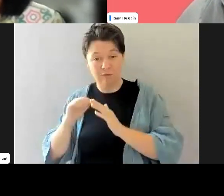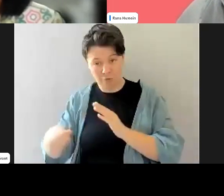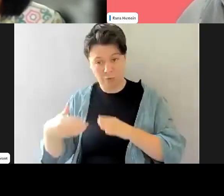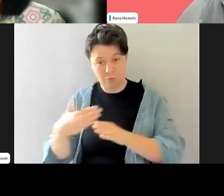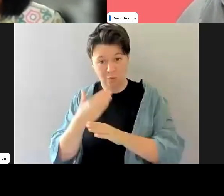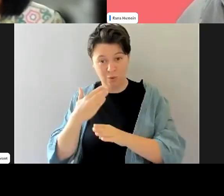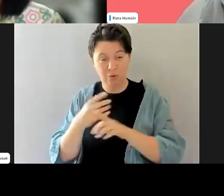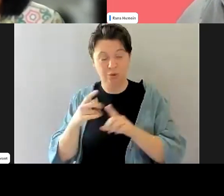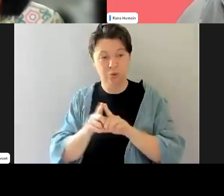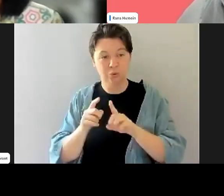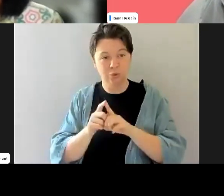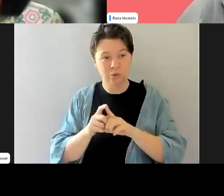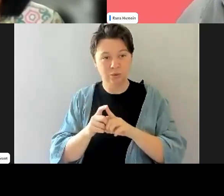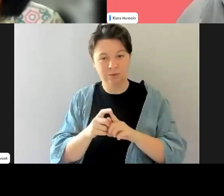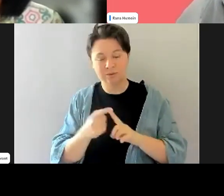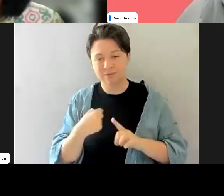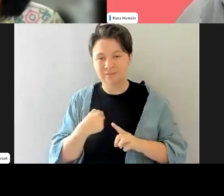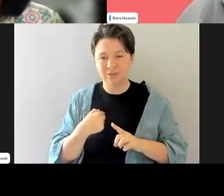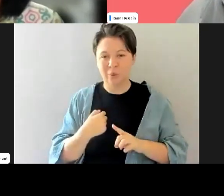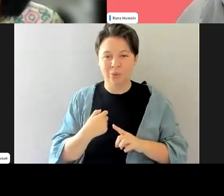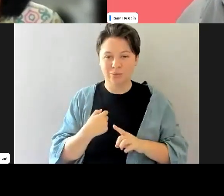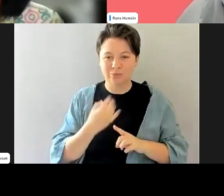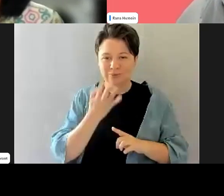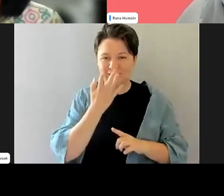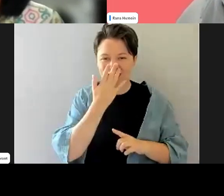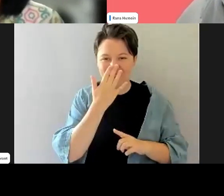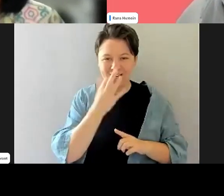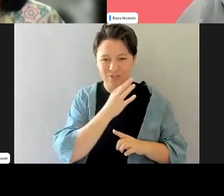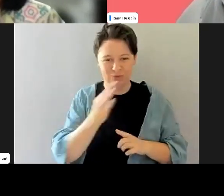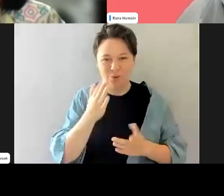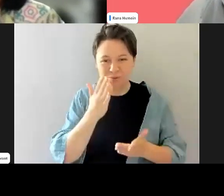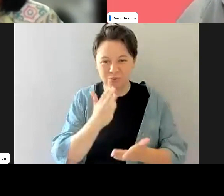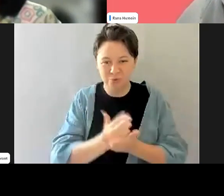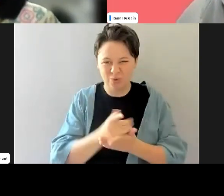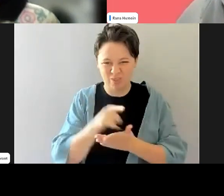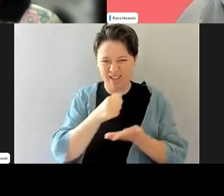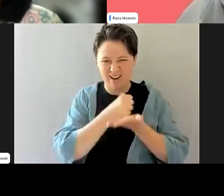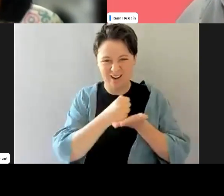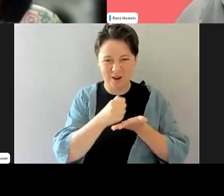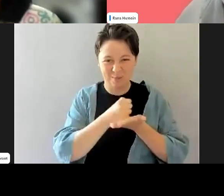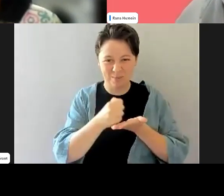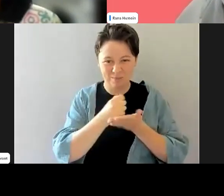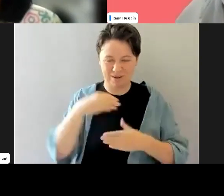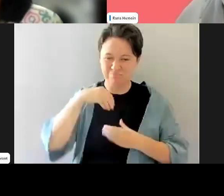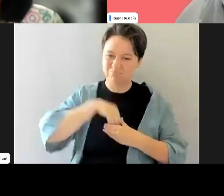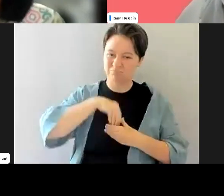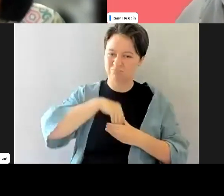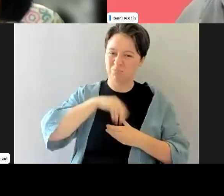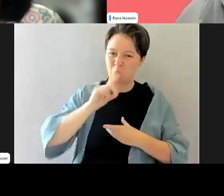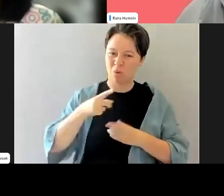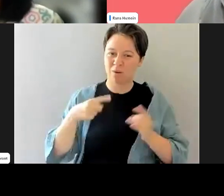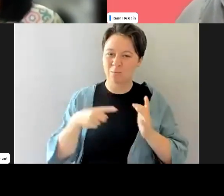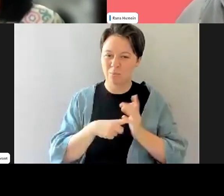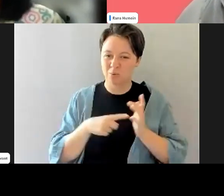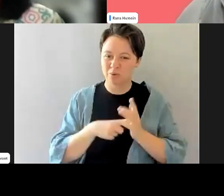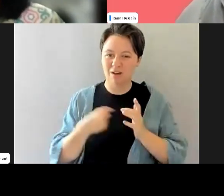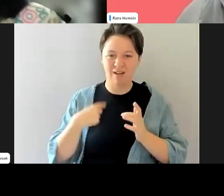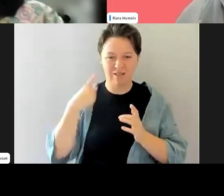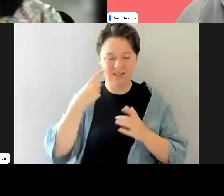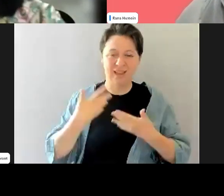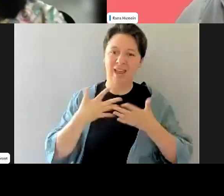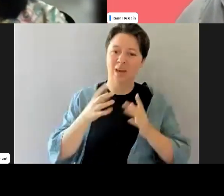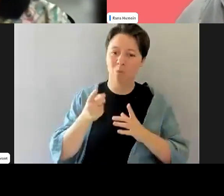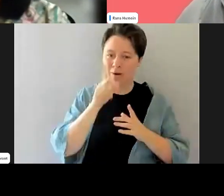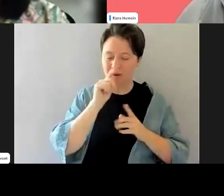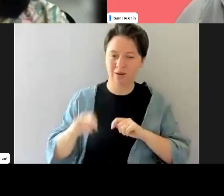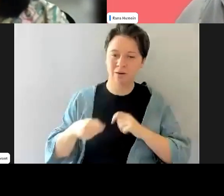say that because I'm getting older, but, um, I think everyone's got something to contribute towards that. And I think it adds